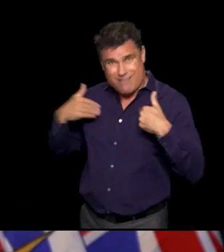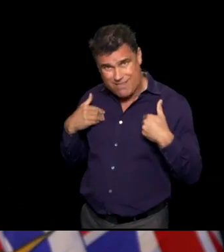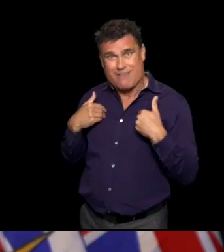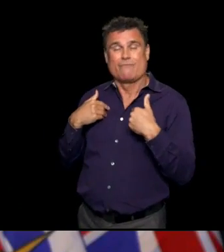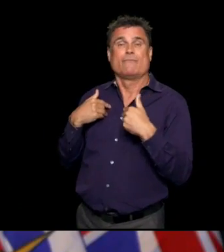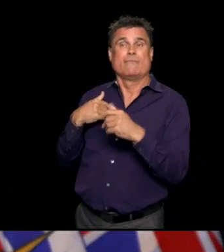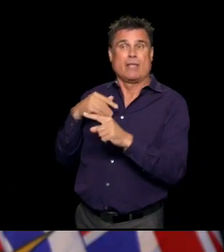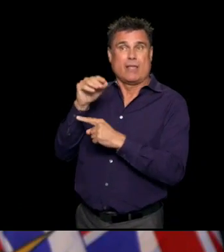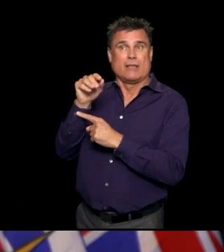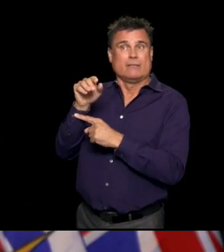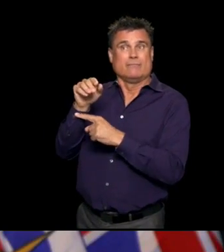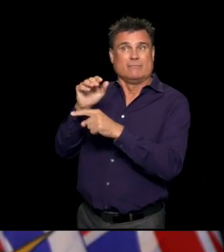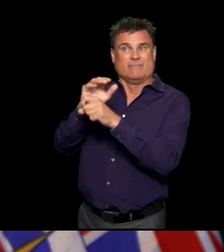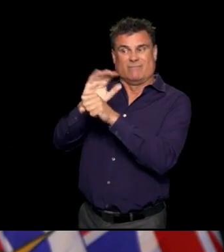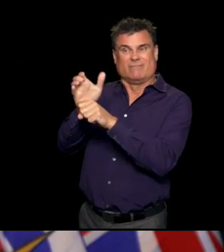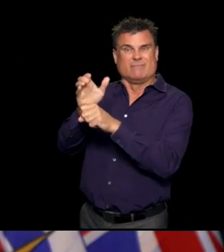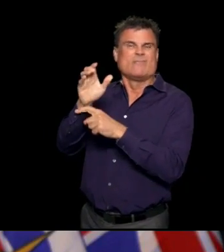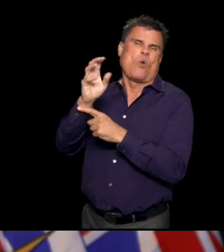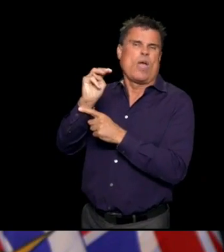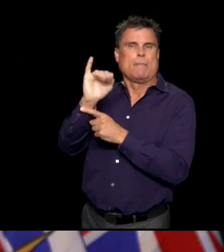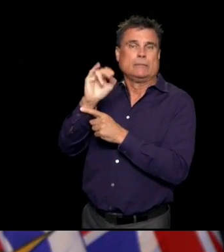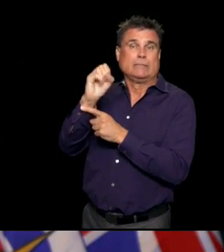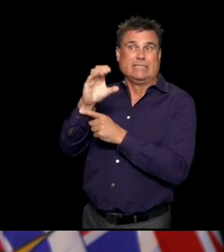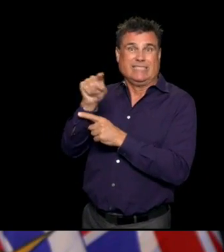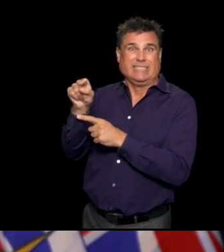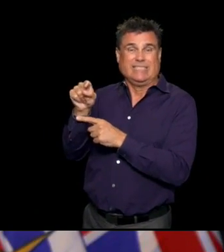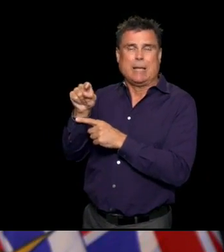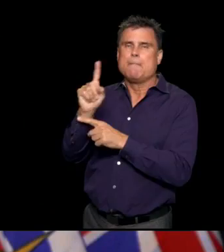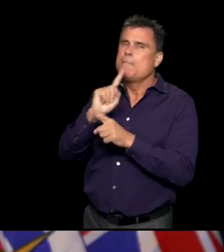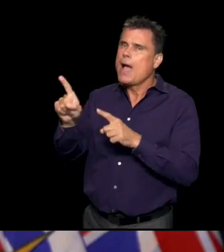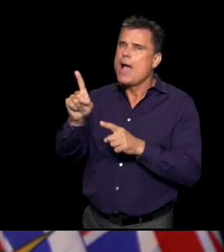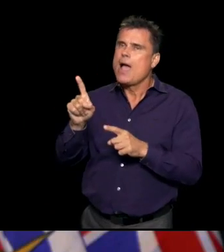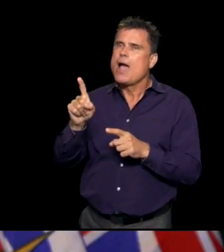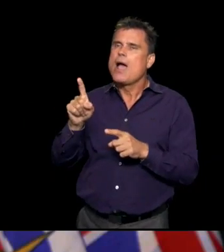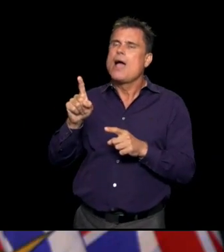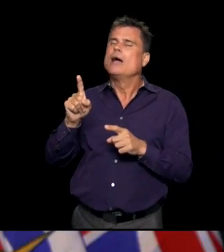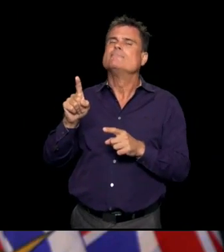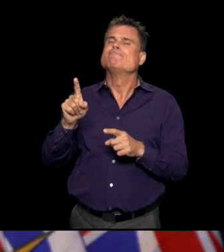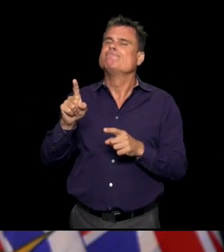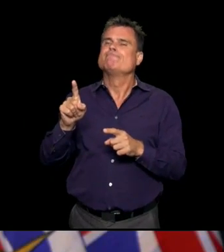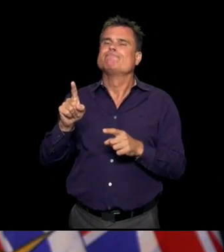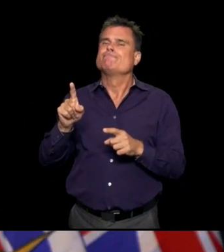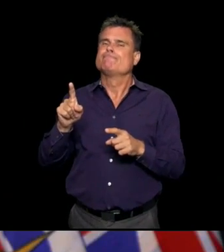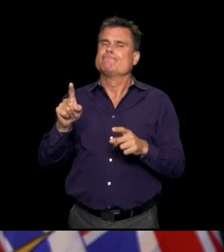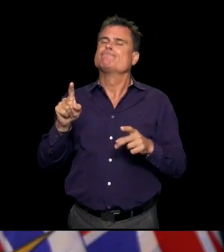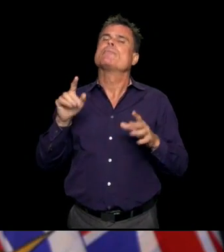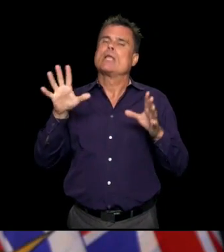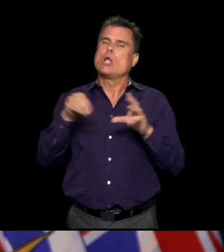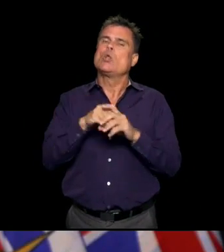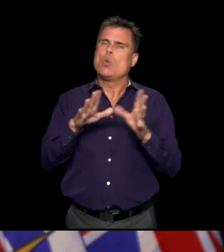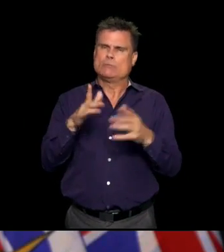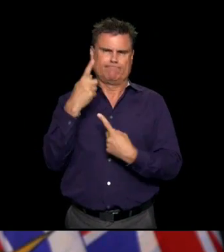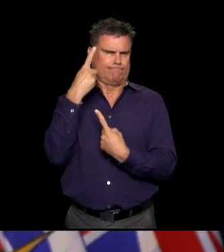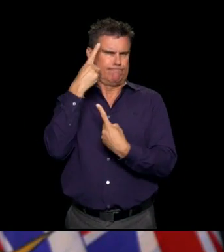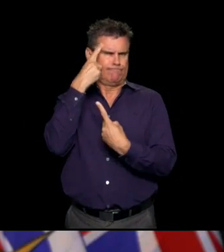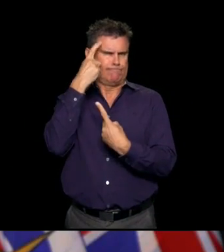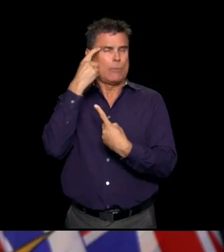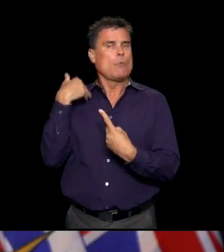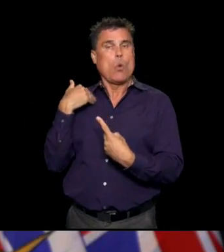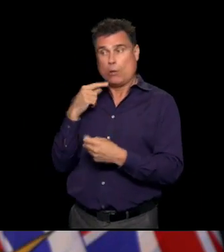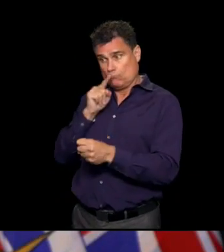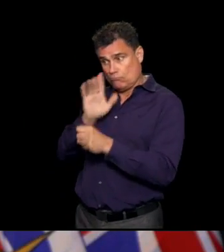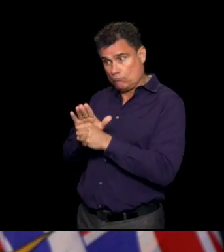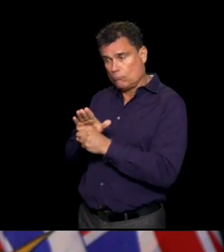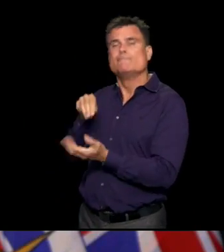of somebody with COVID-19. In our case here in British Columbia, all eight cases are suspect because they did